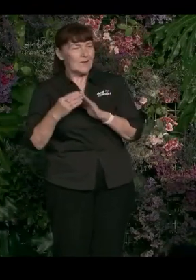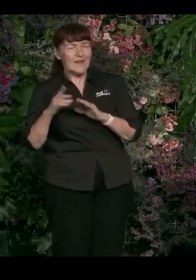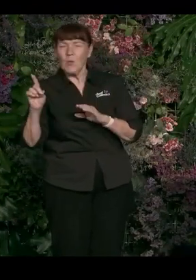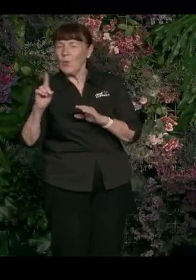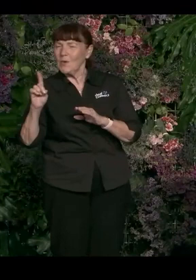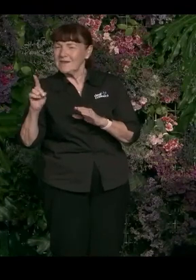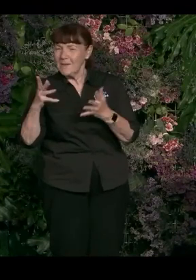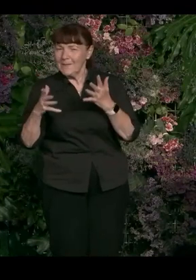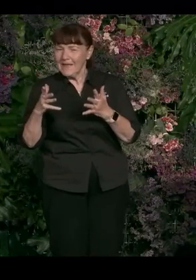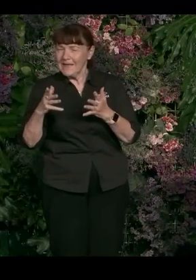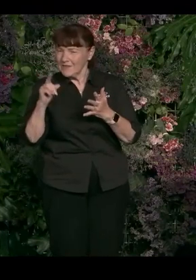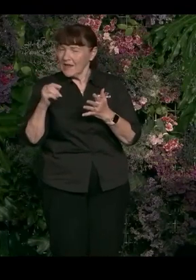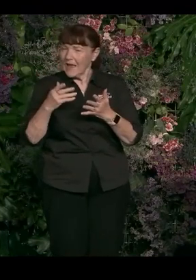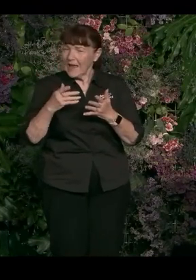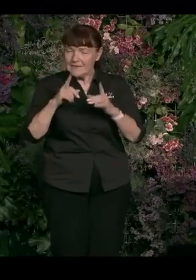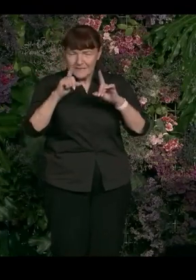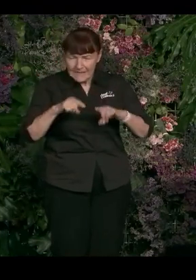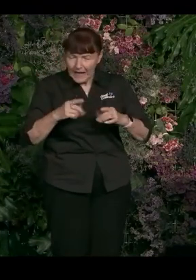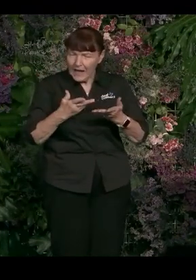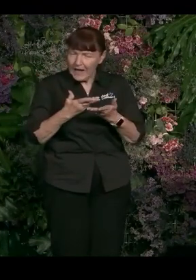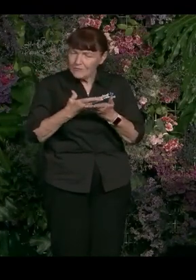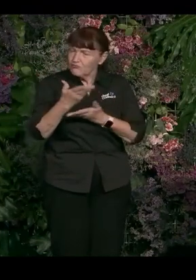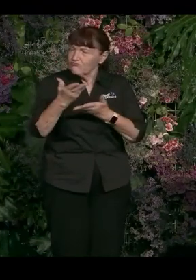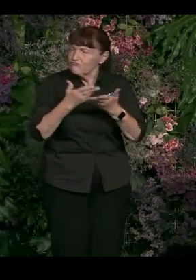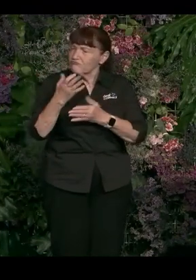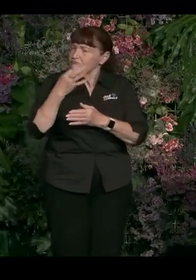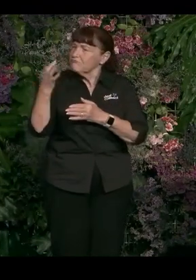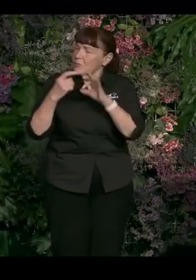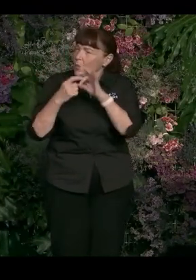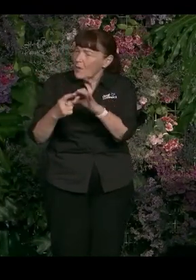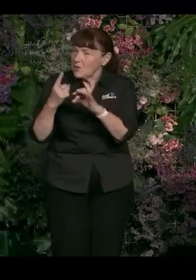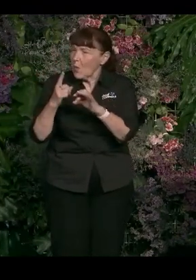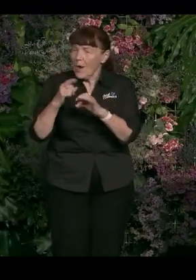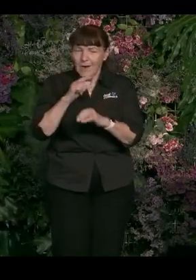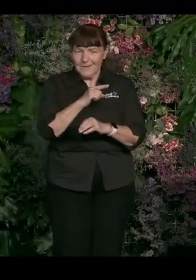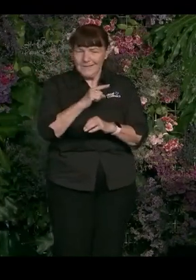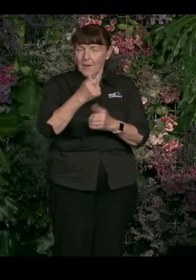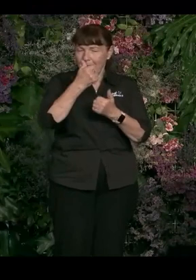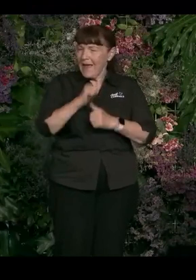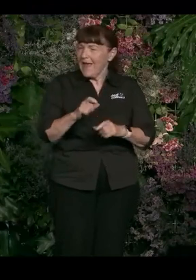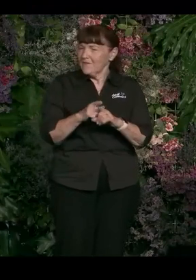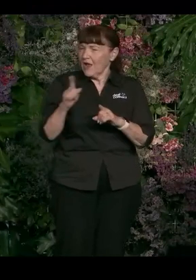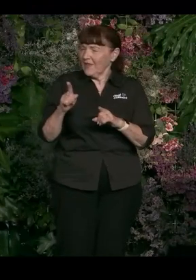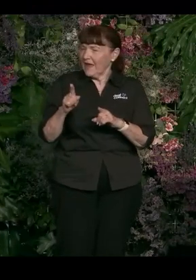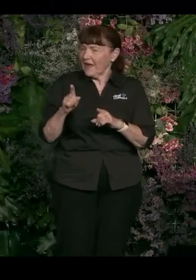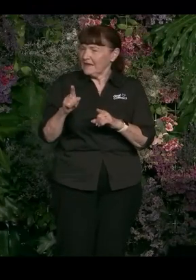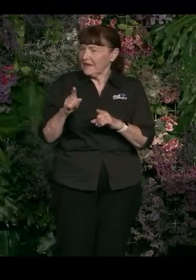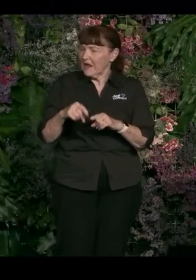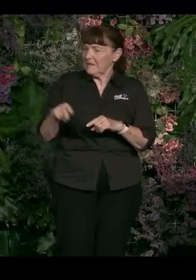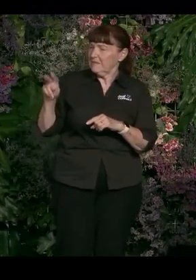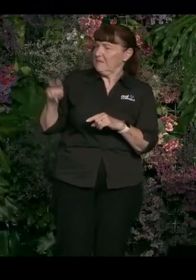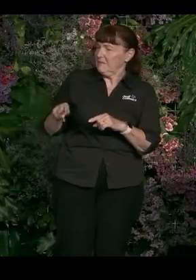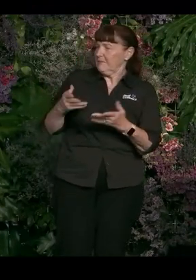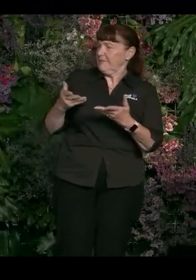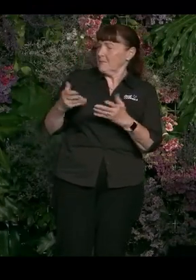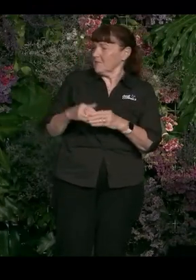means that they can have those conversations and start to think about why I behave that way is one part of it. look, I truly believe, too,